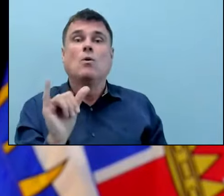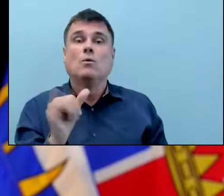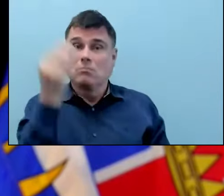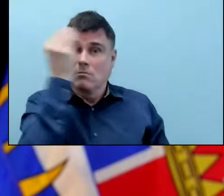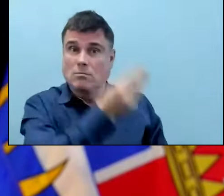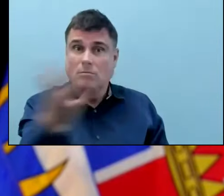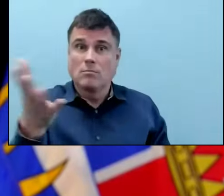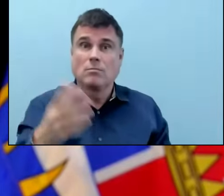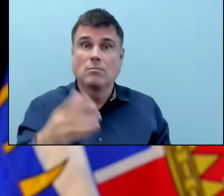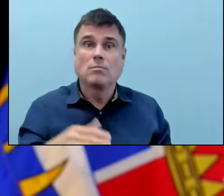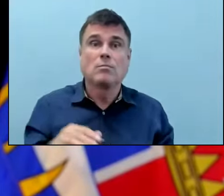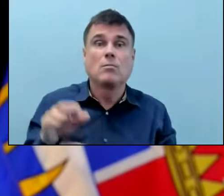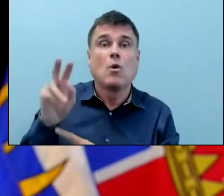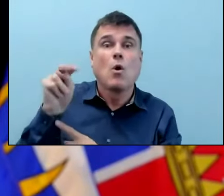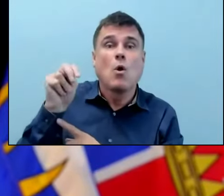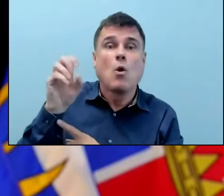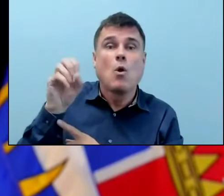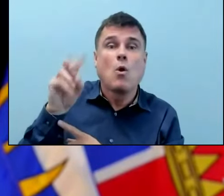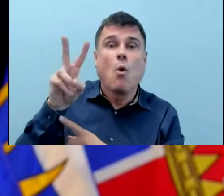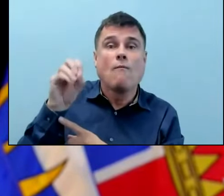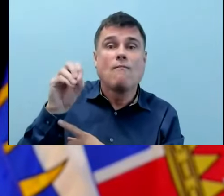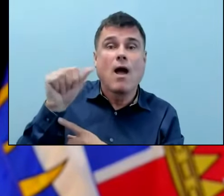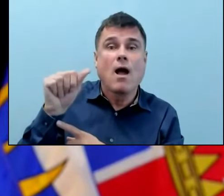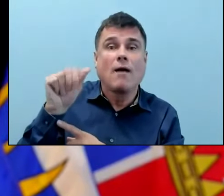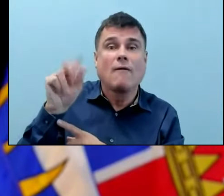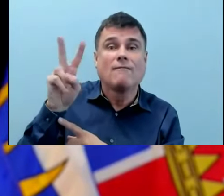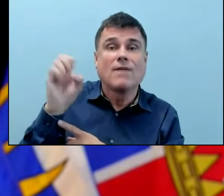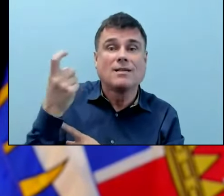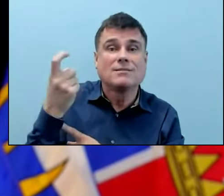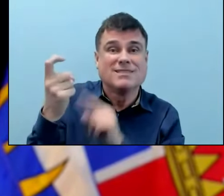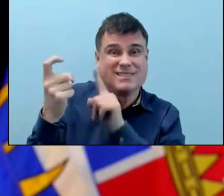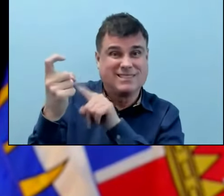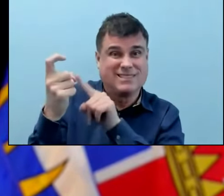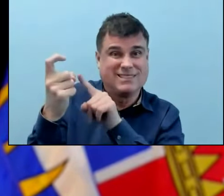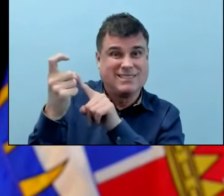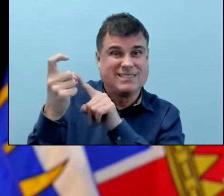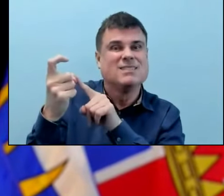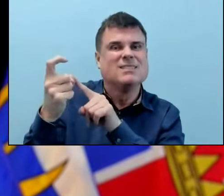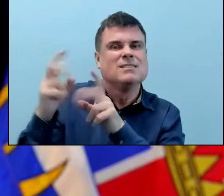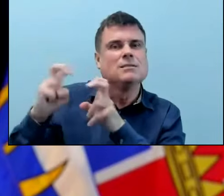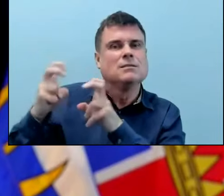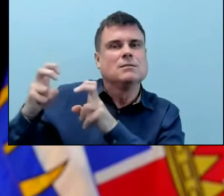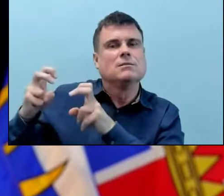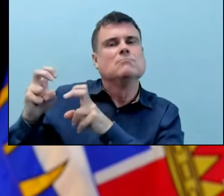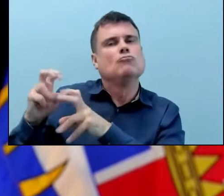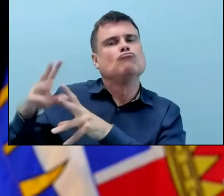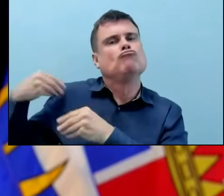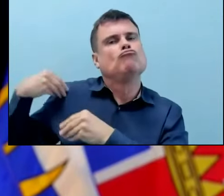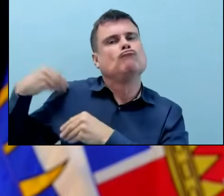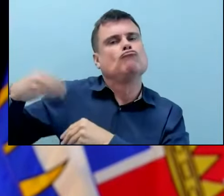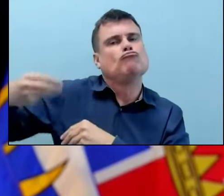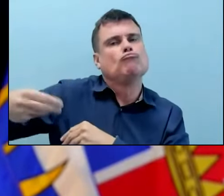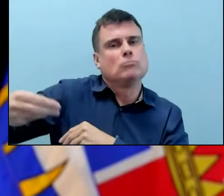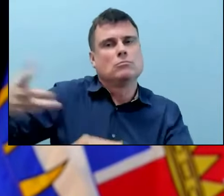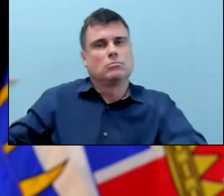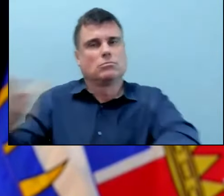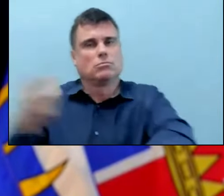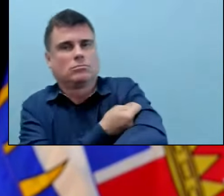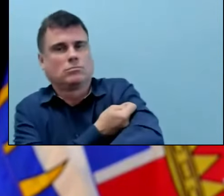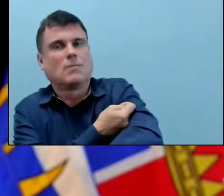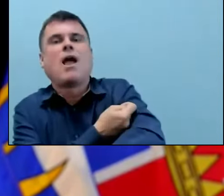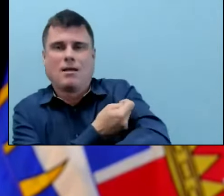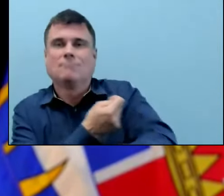protein subunit vaccine, a more traditional form of vaccine, has finally arrived in Canada. It's been delayed for a few weeks.